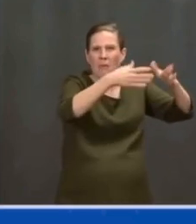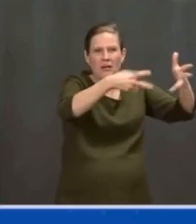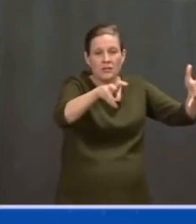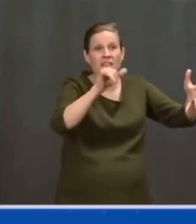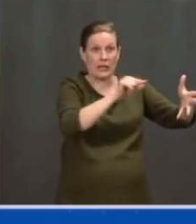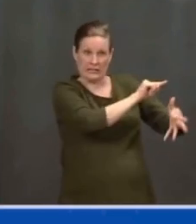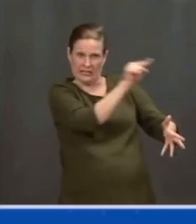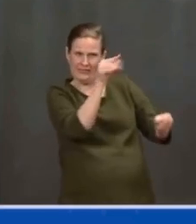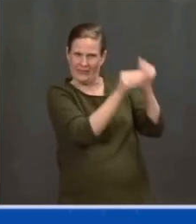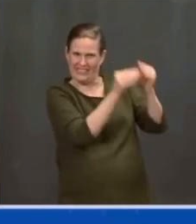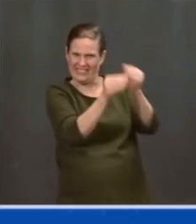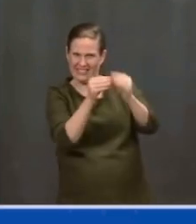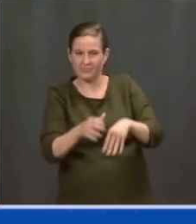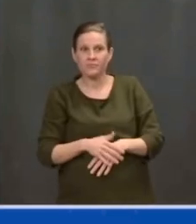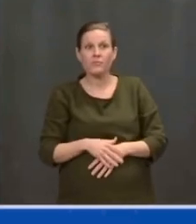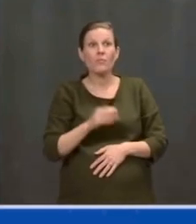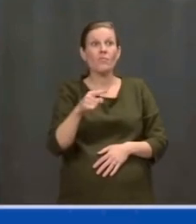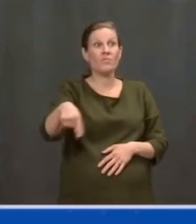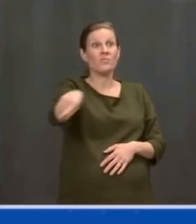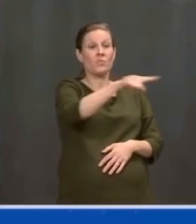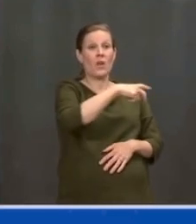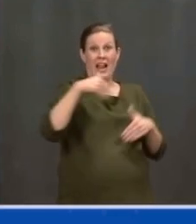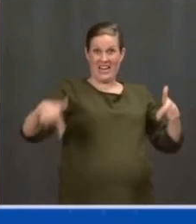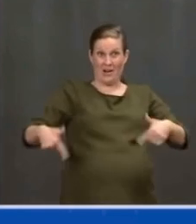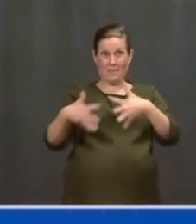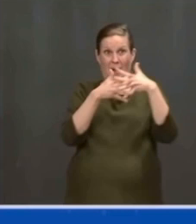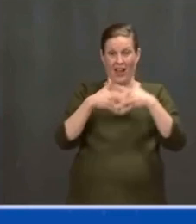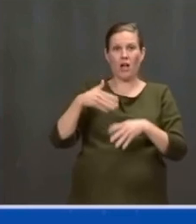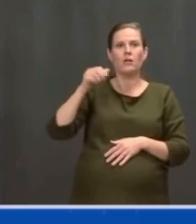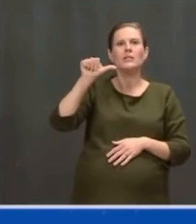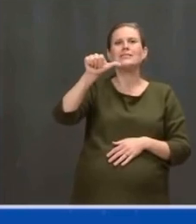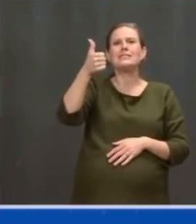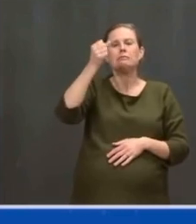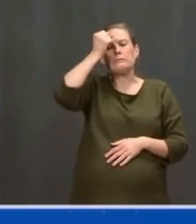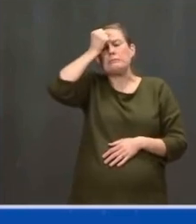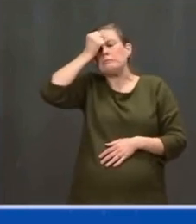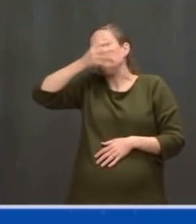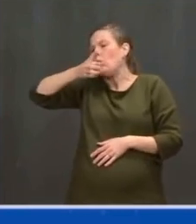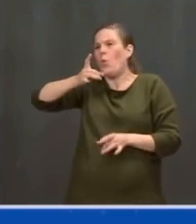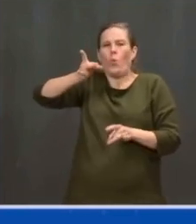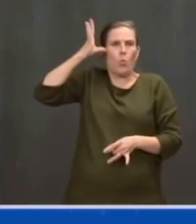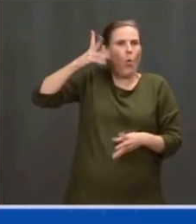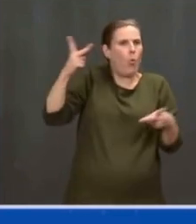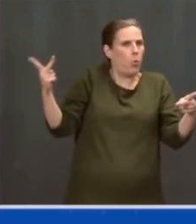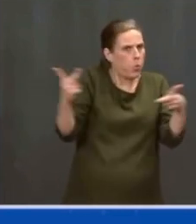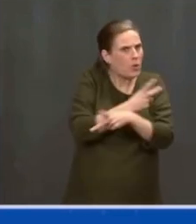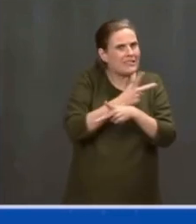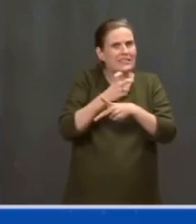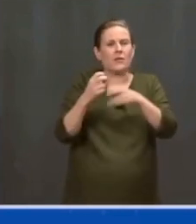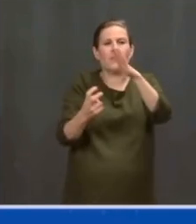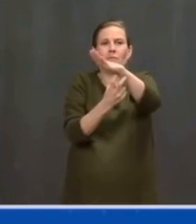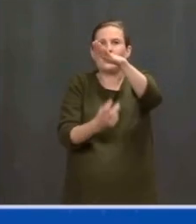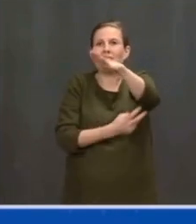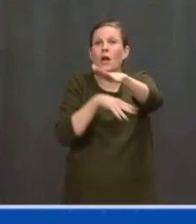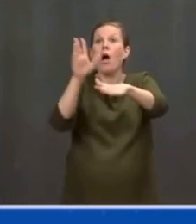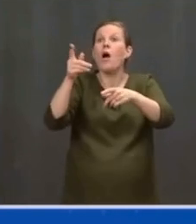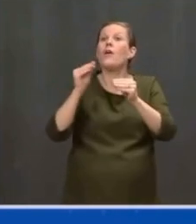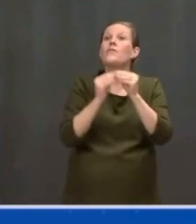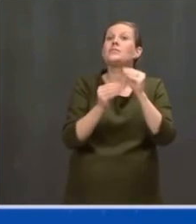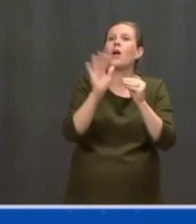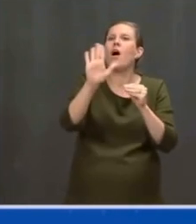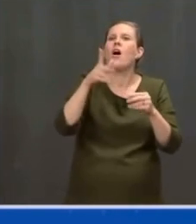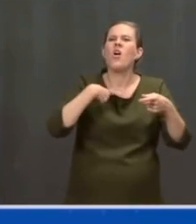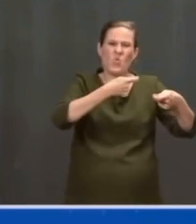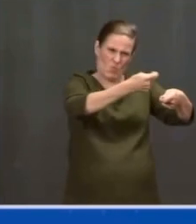bridges in America that require replacement. Remember that bridge that went down? We got